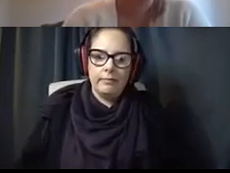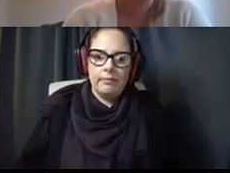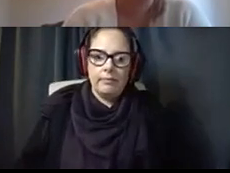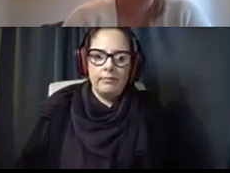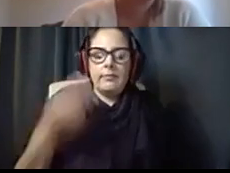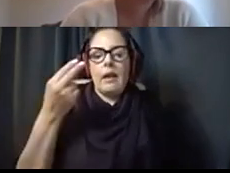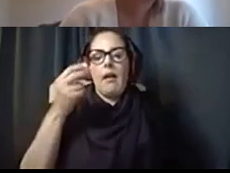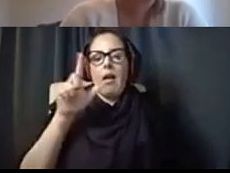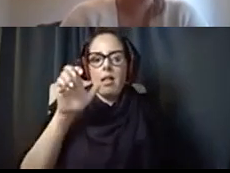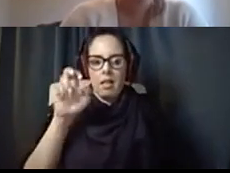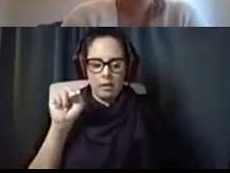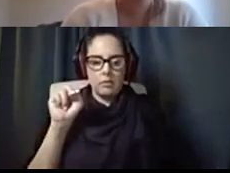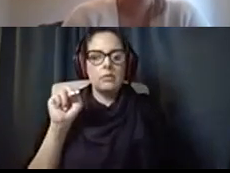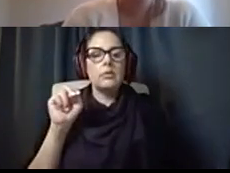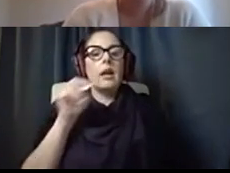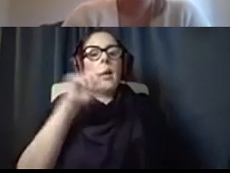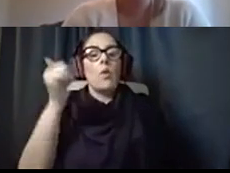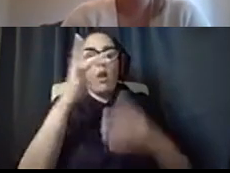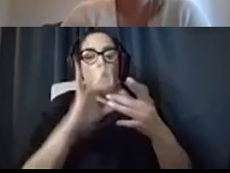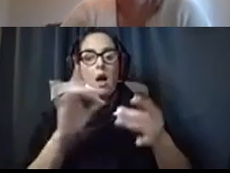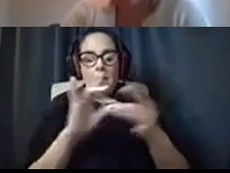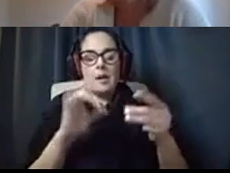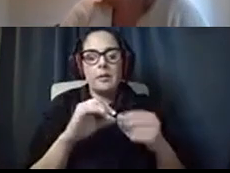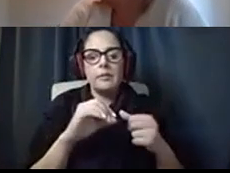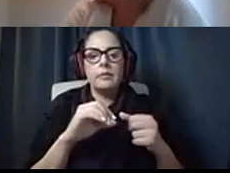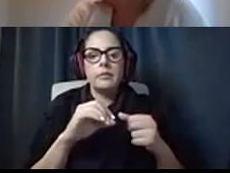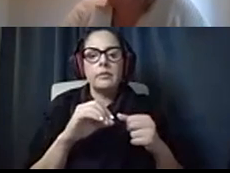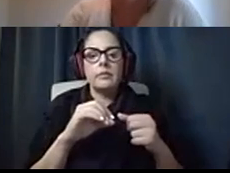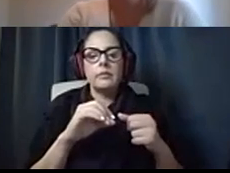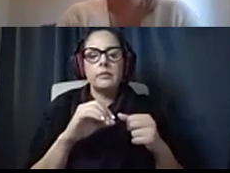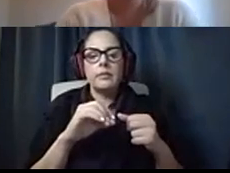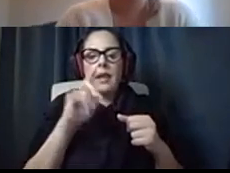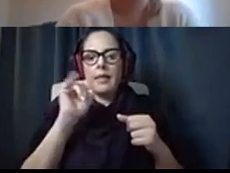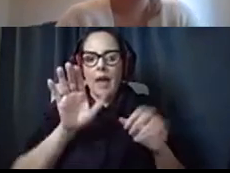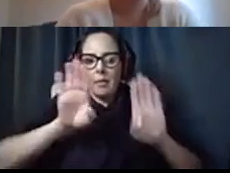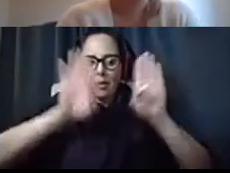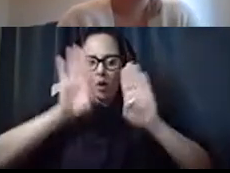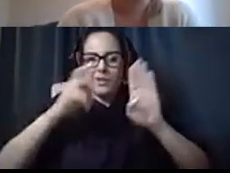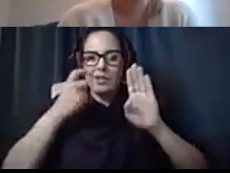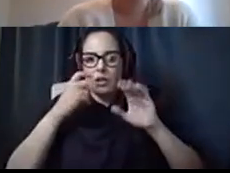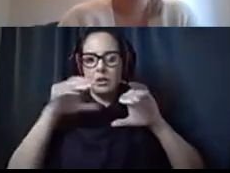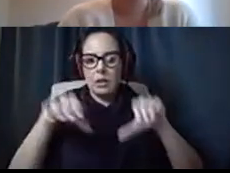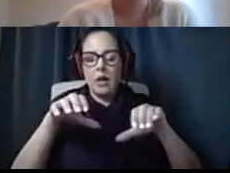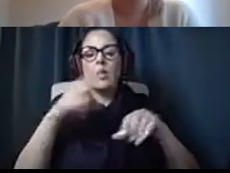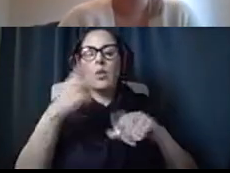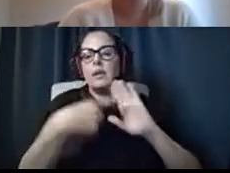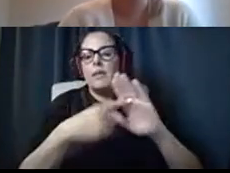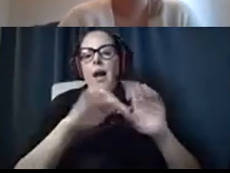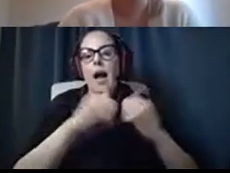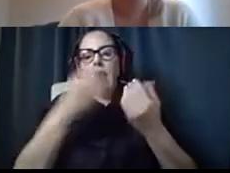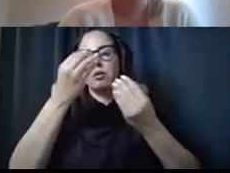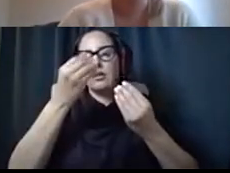And a comment, the poll that was just conducted is an example of how data is collected